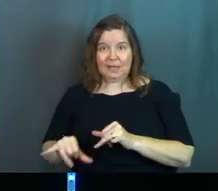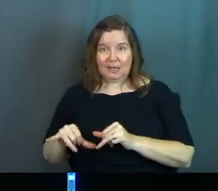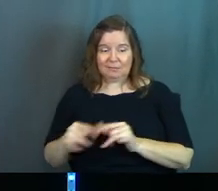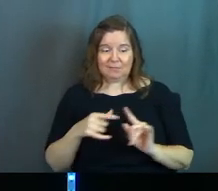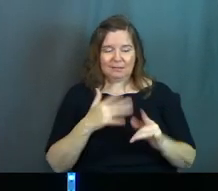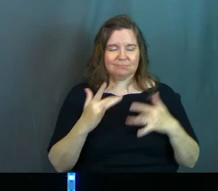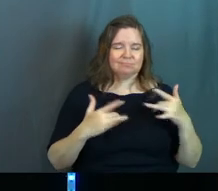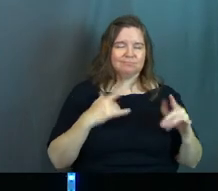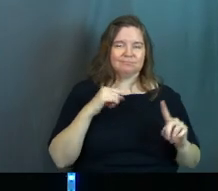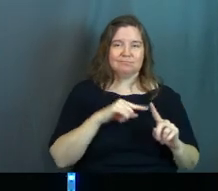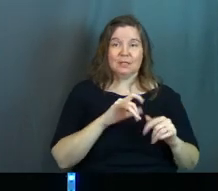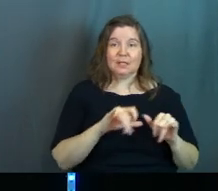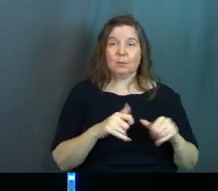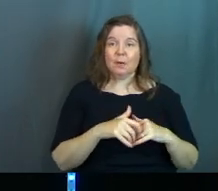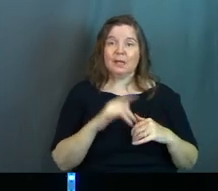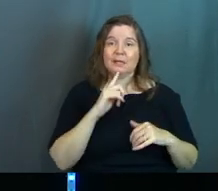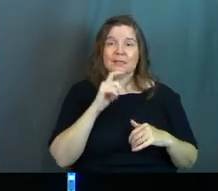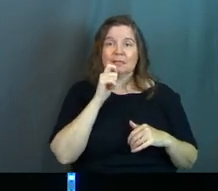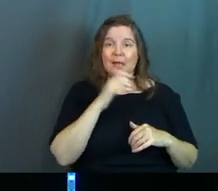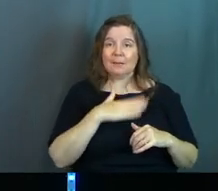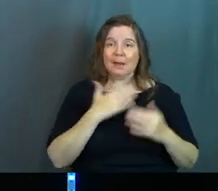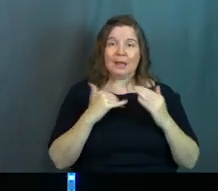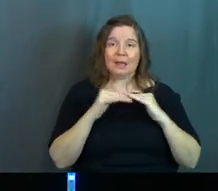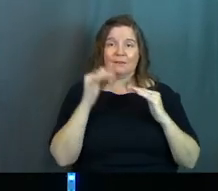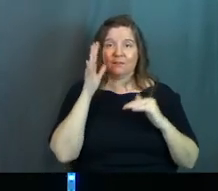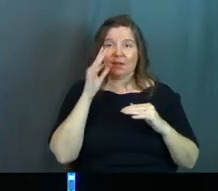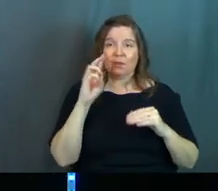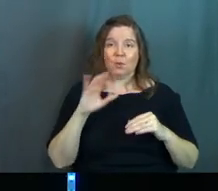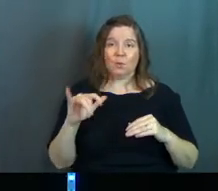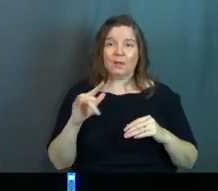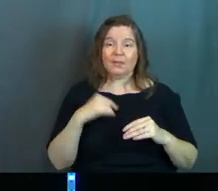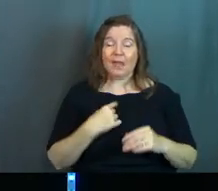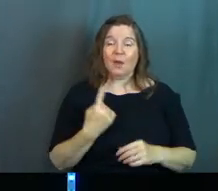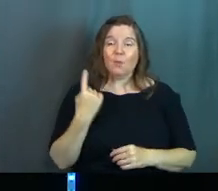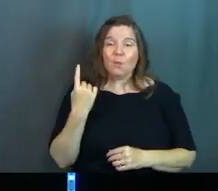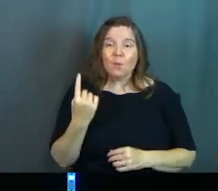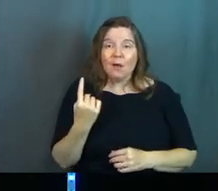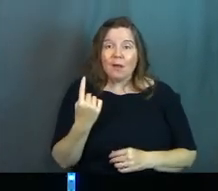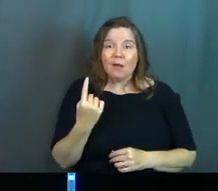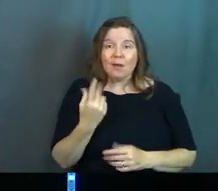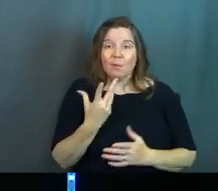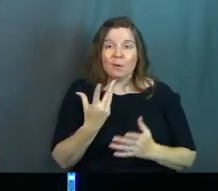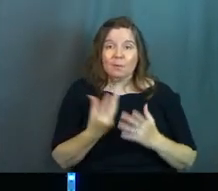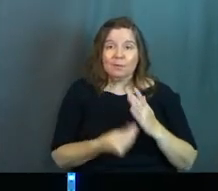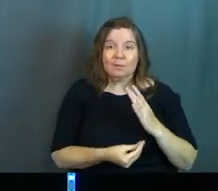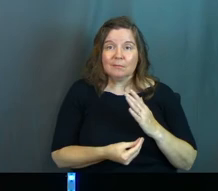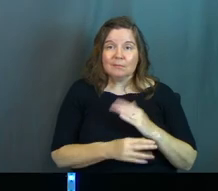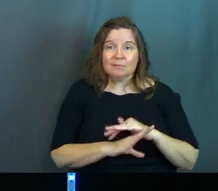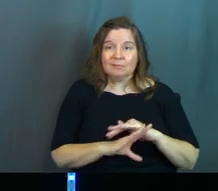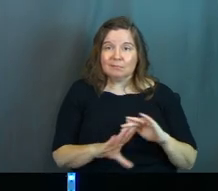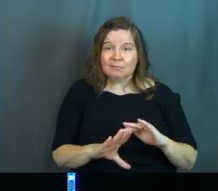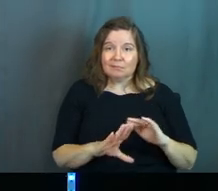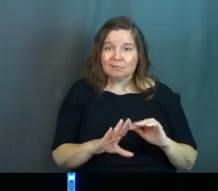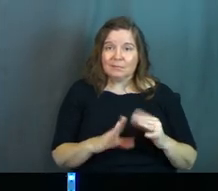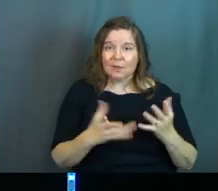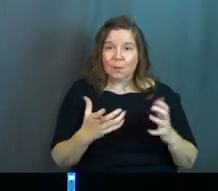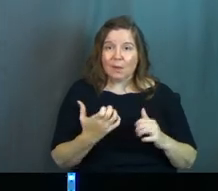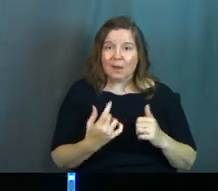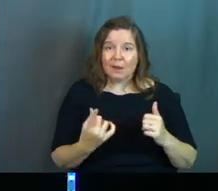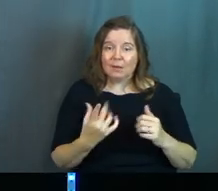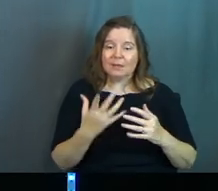away. And in the same way, it is not my heavenly Father's will that even one of these little ones should perish.